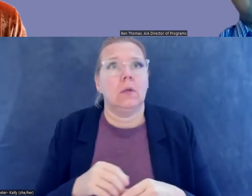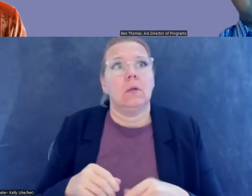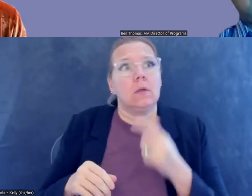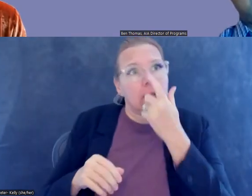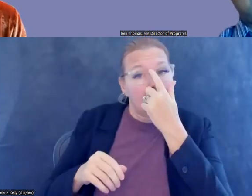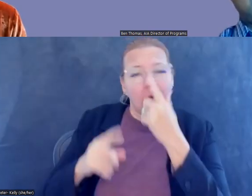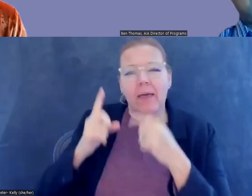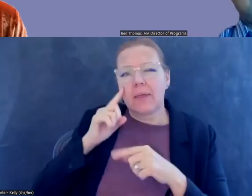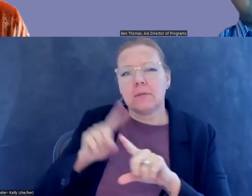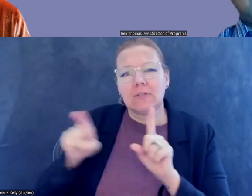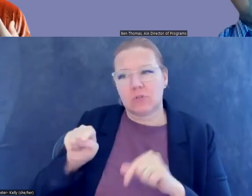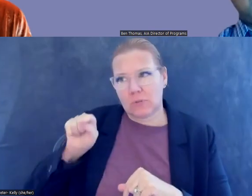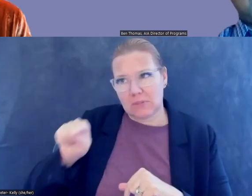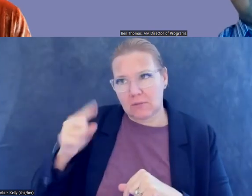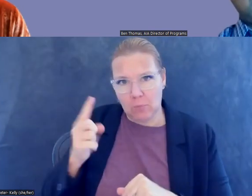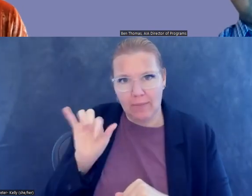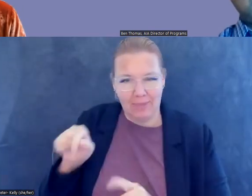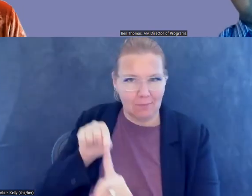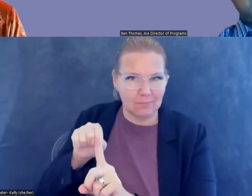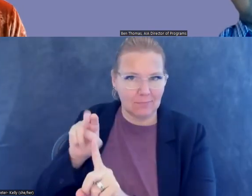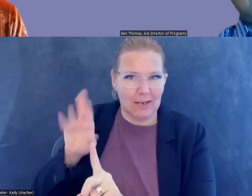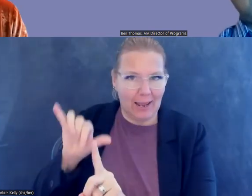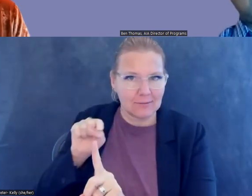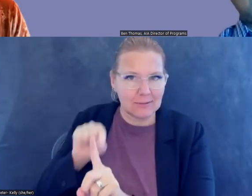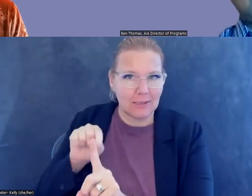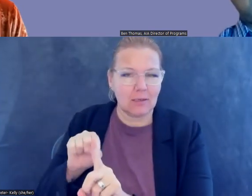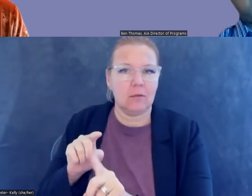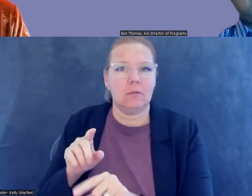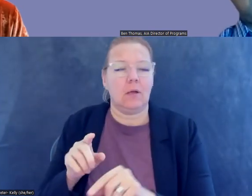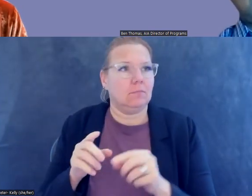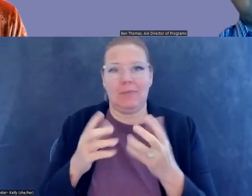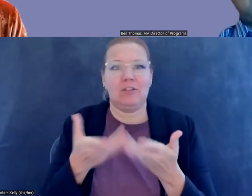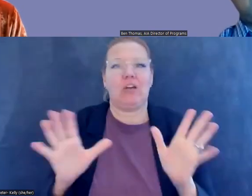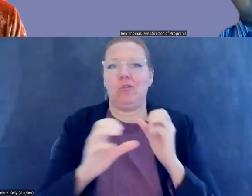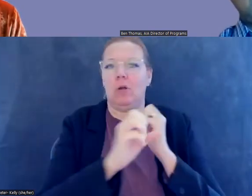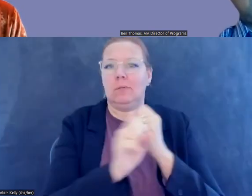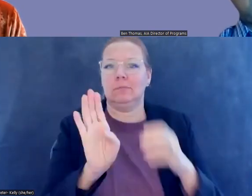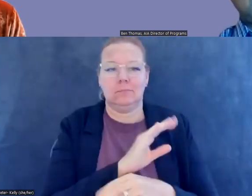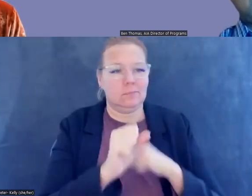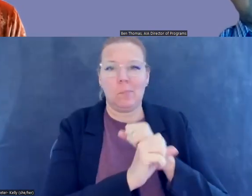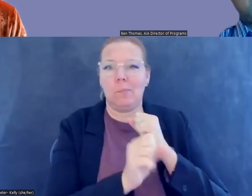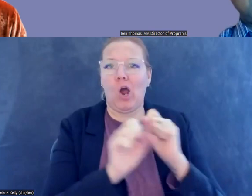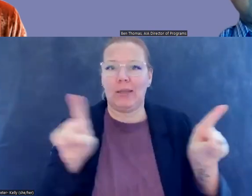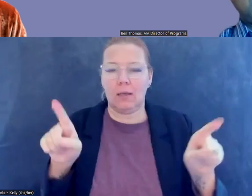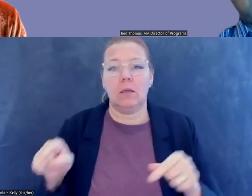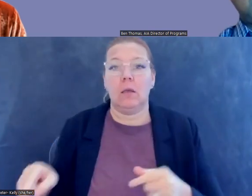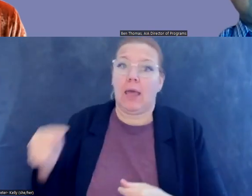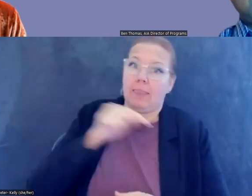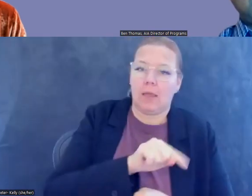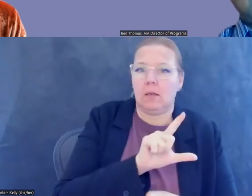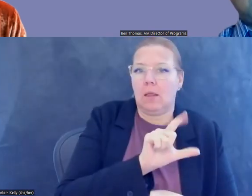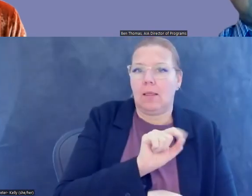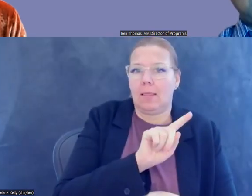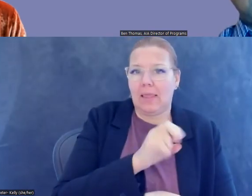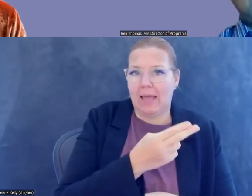um, who's dealing with these pieces on the market. And then someone like Latchford, who's actively working with,